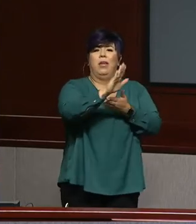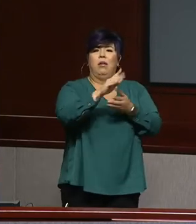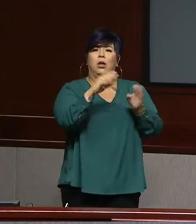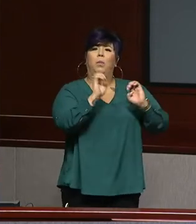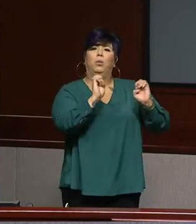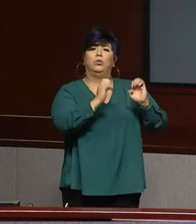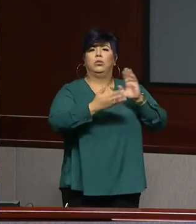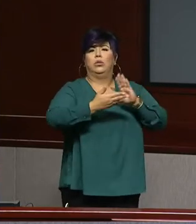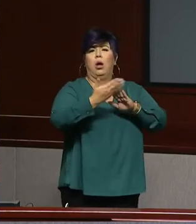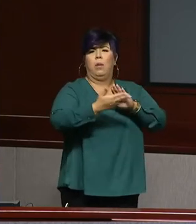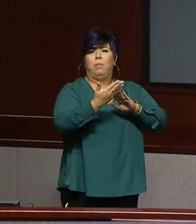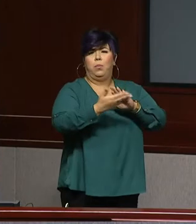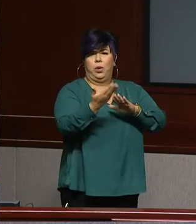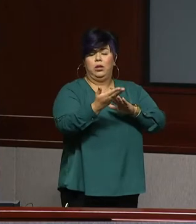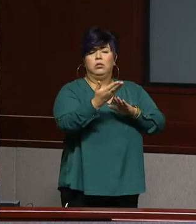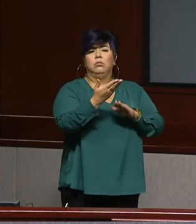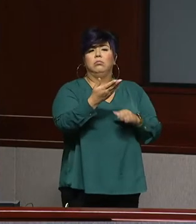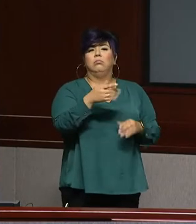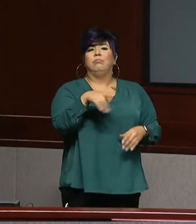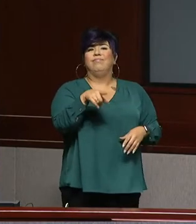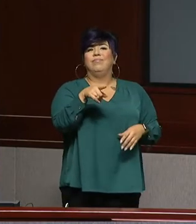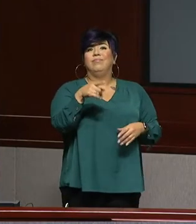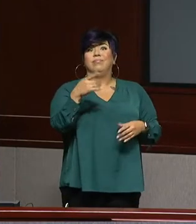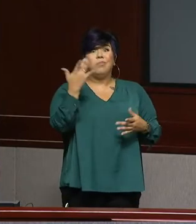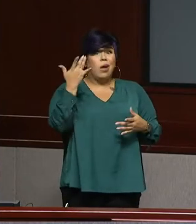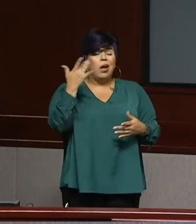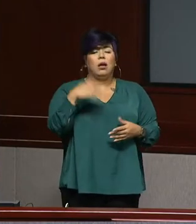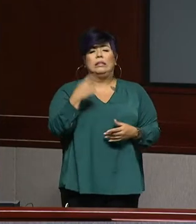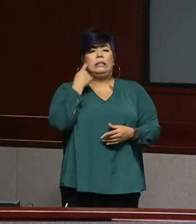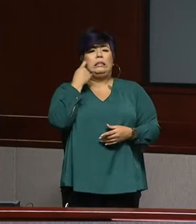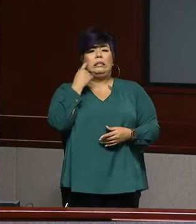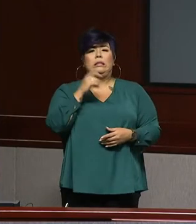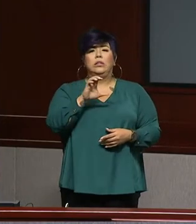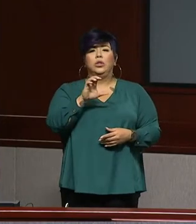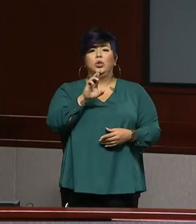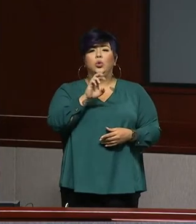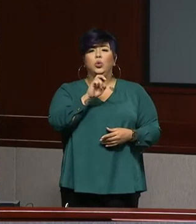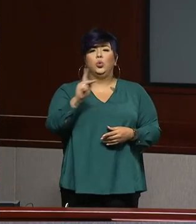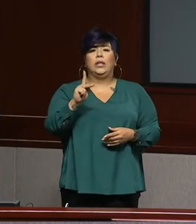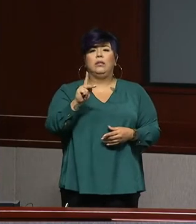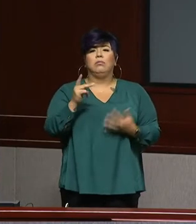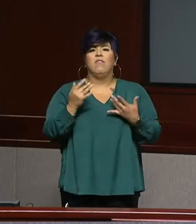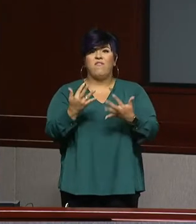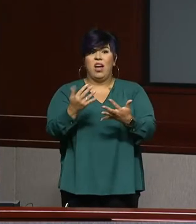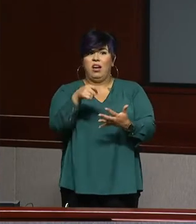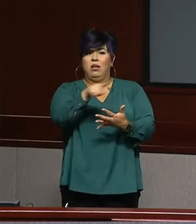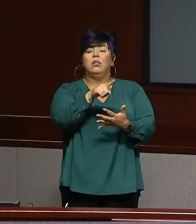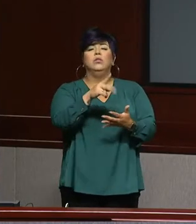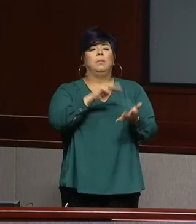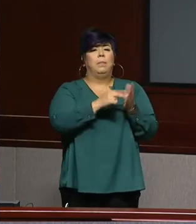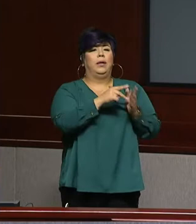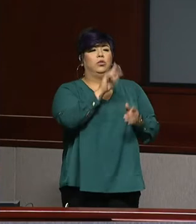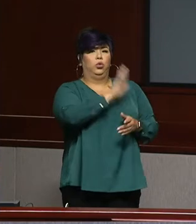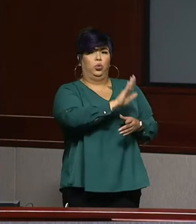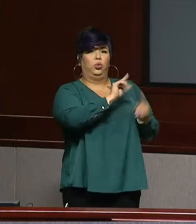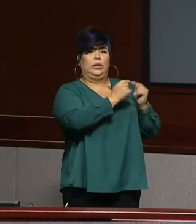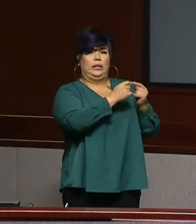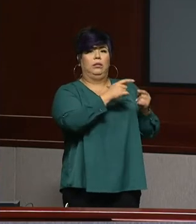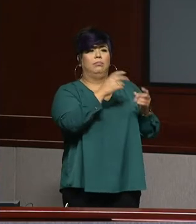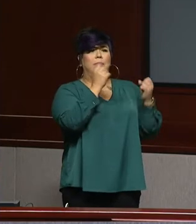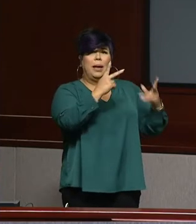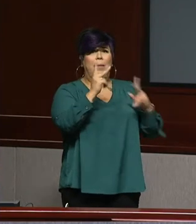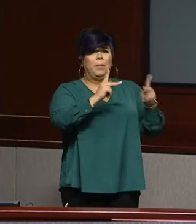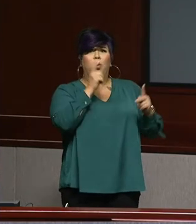related to the Creek Fire, and she is obviously joining a bunch of our Kern County